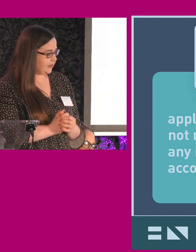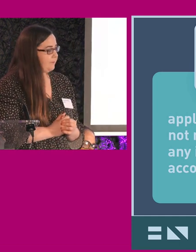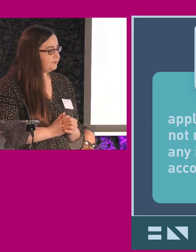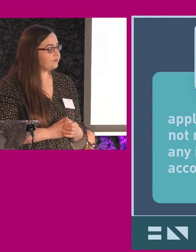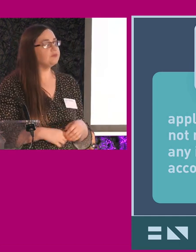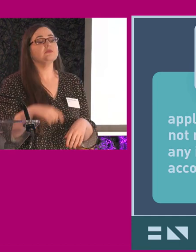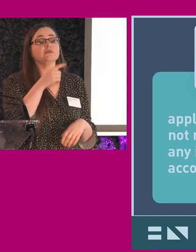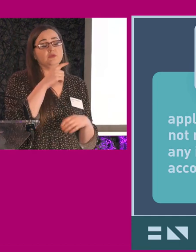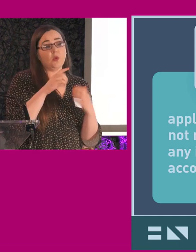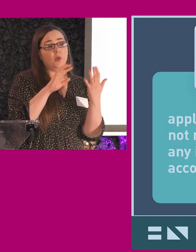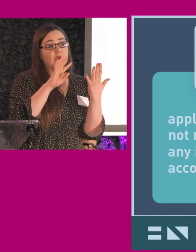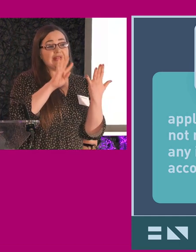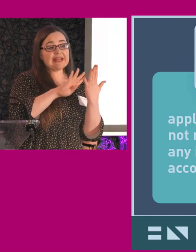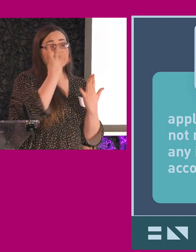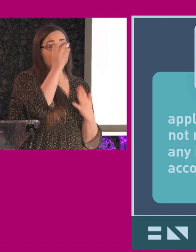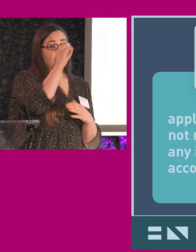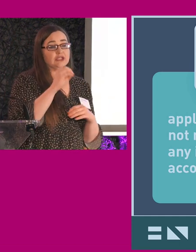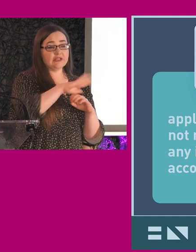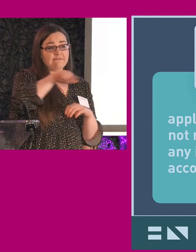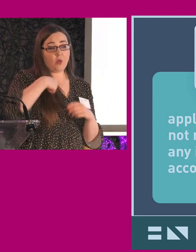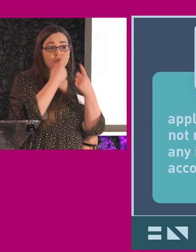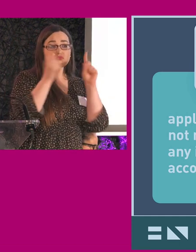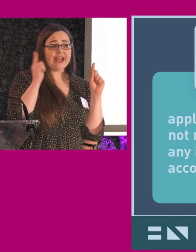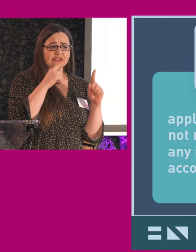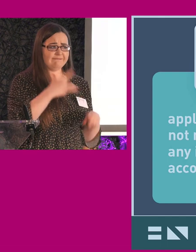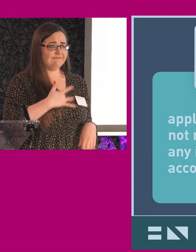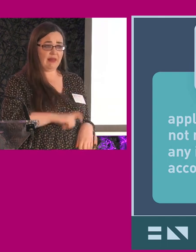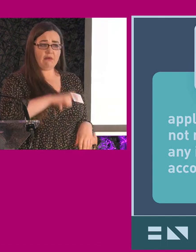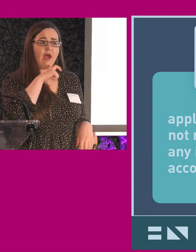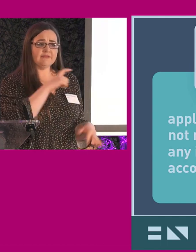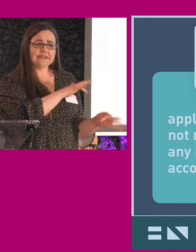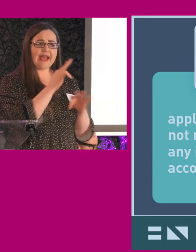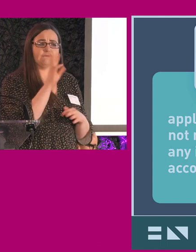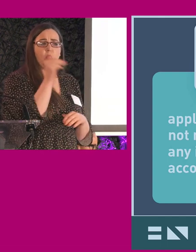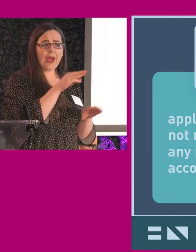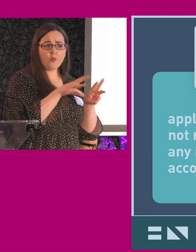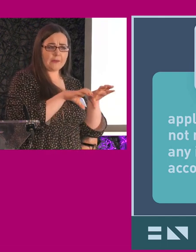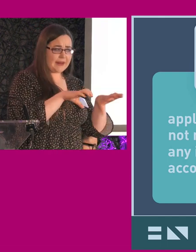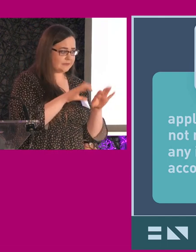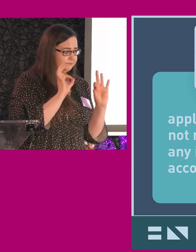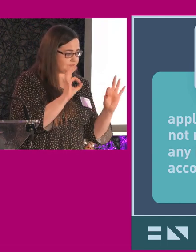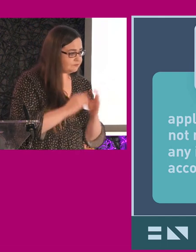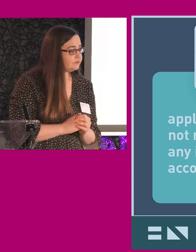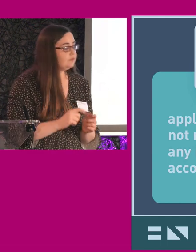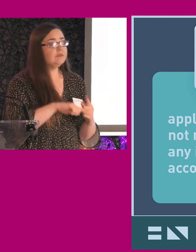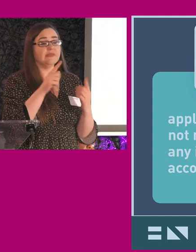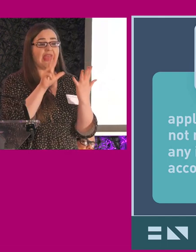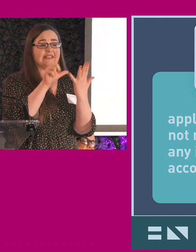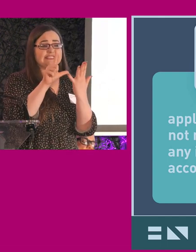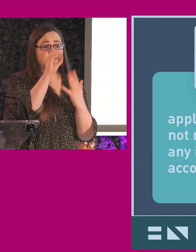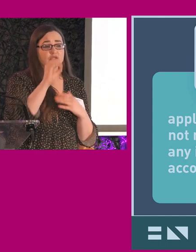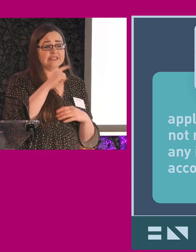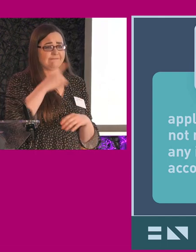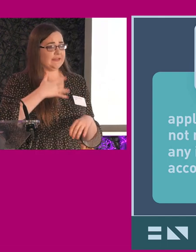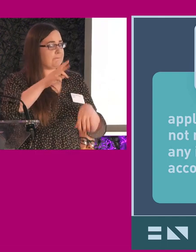asked for it through their interviews. And 94% of graduates, they feel confident after the WAM placement in